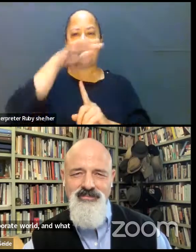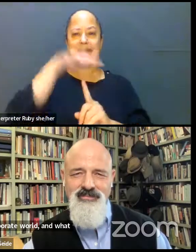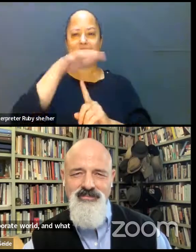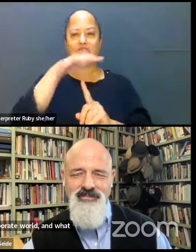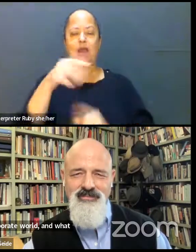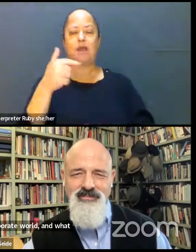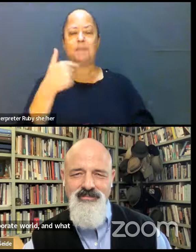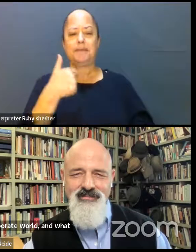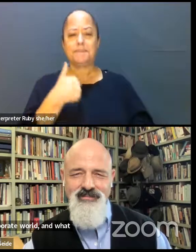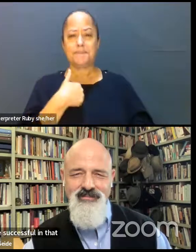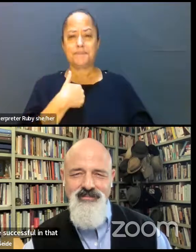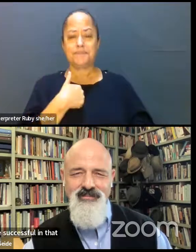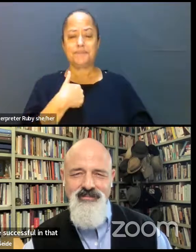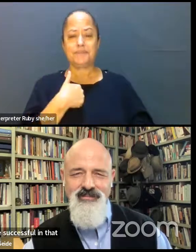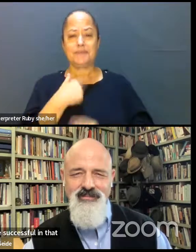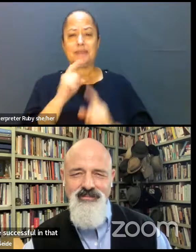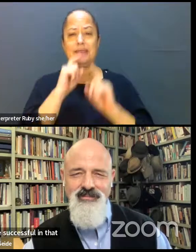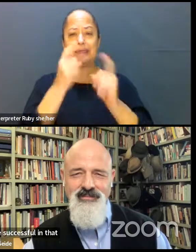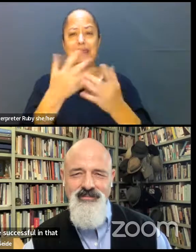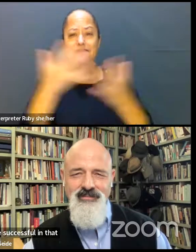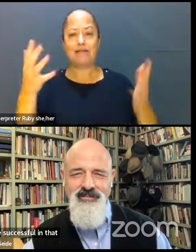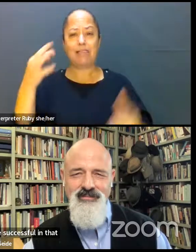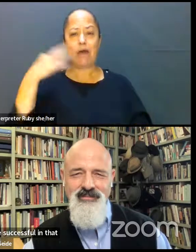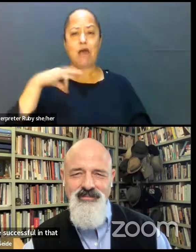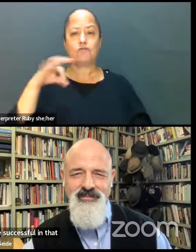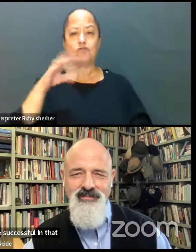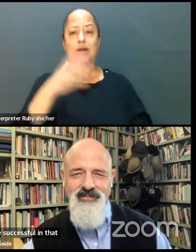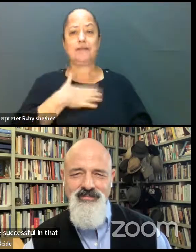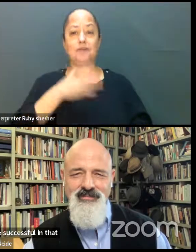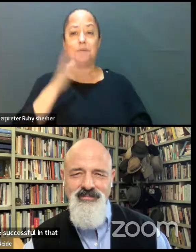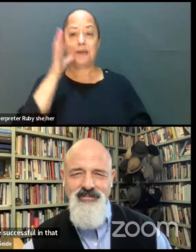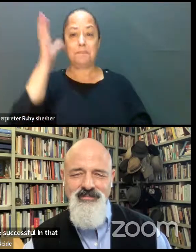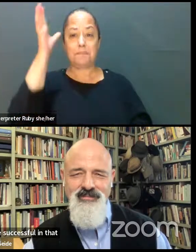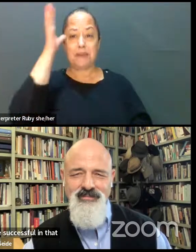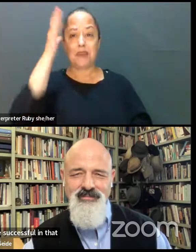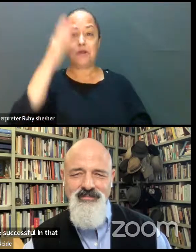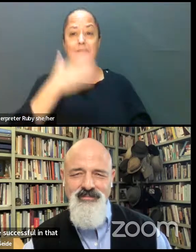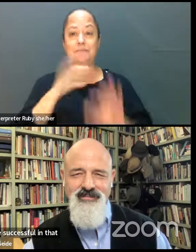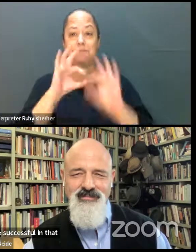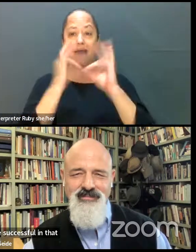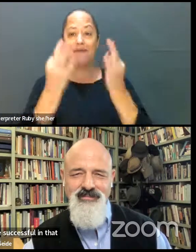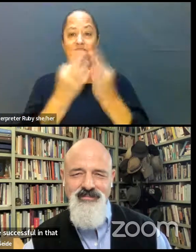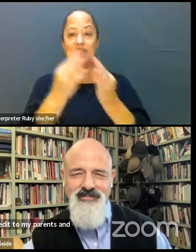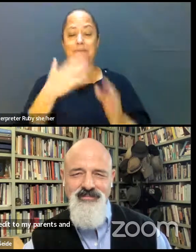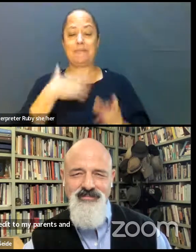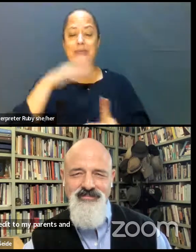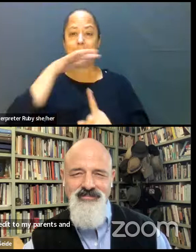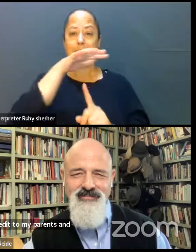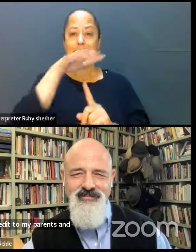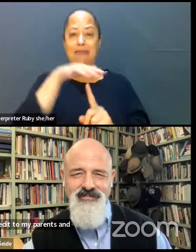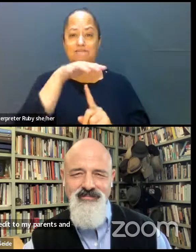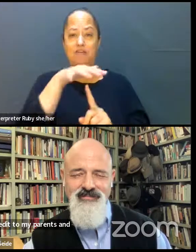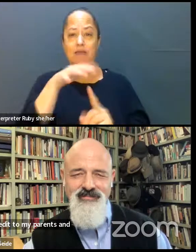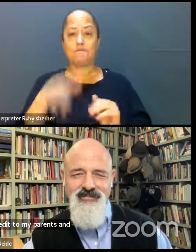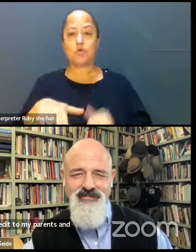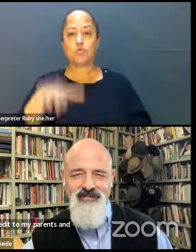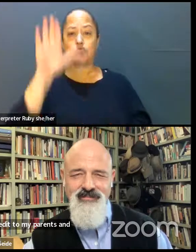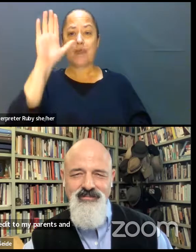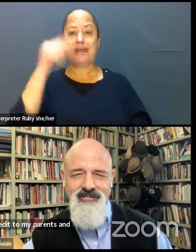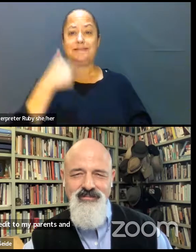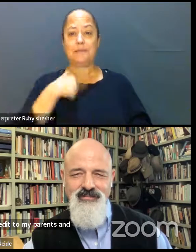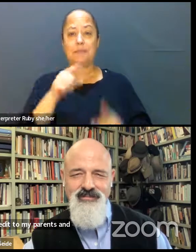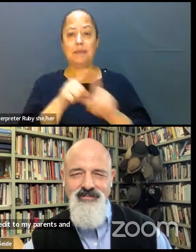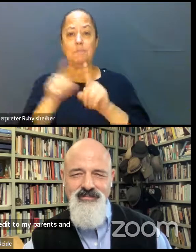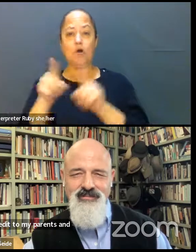give a lot of credit to my parents and my family and my environment for raising me, but also